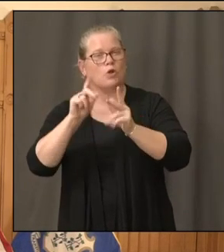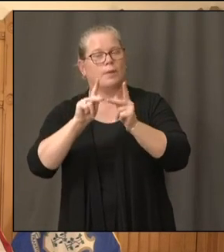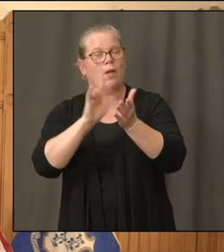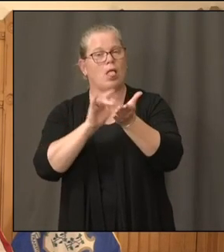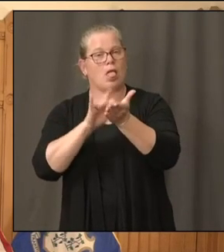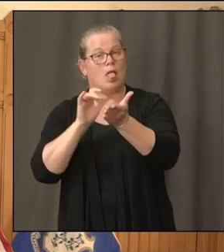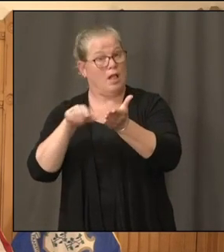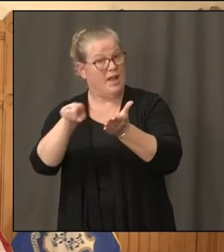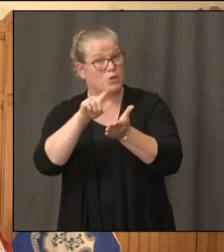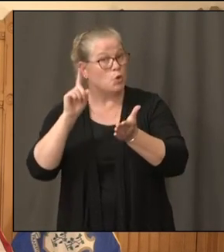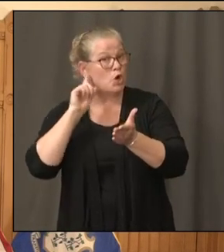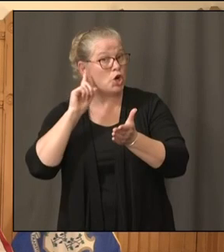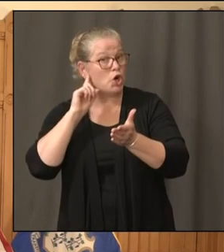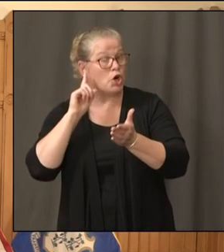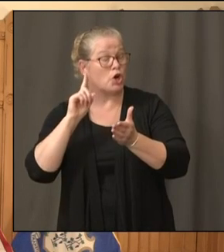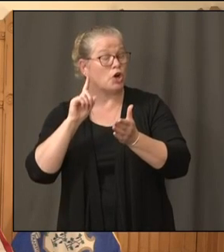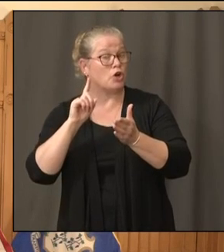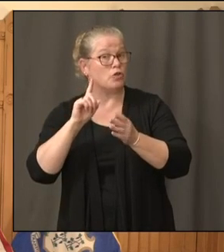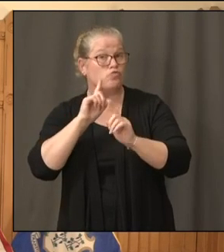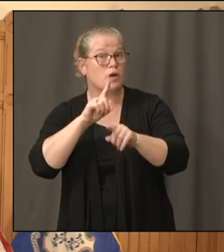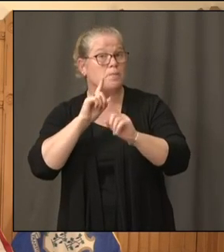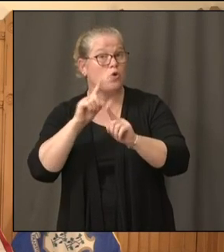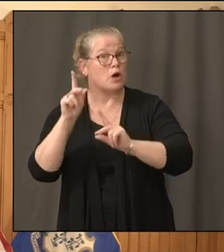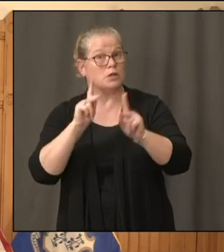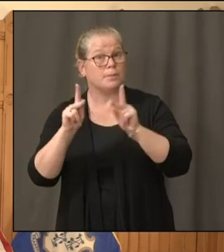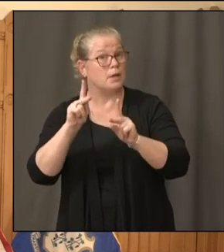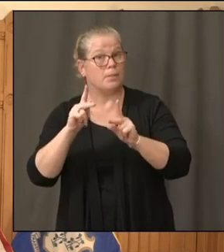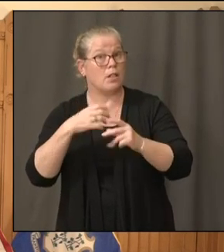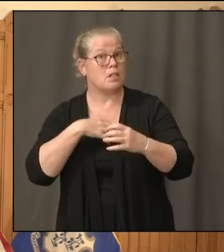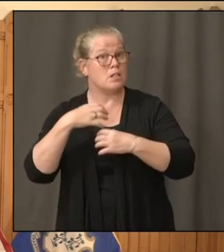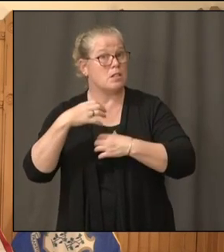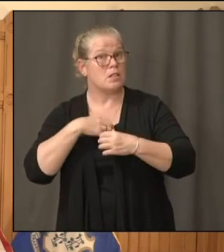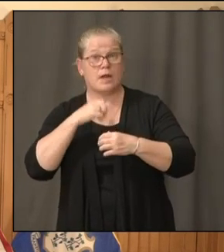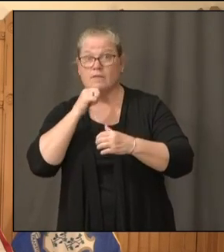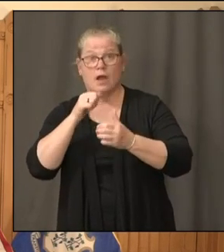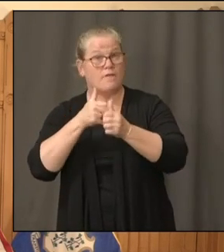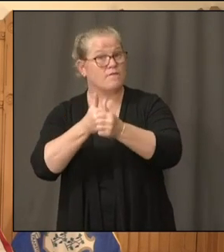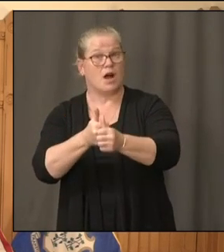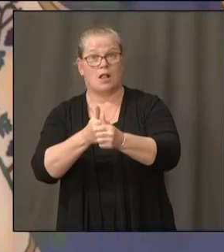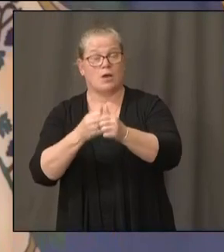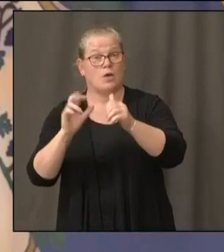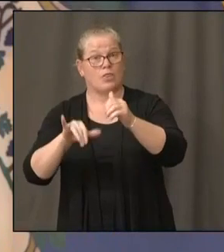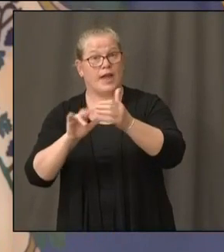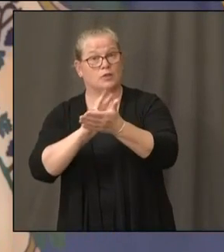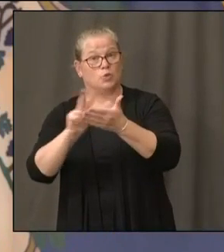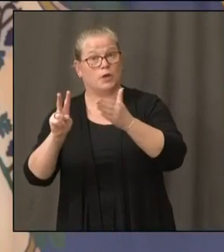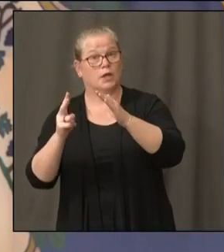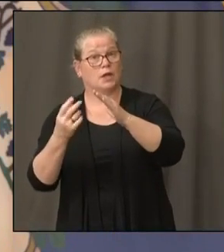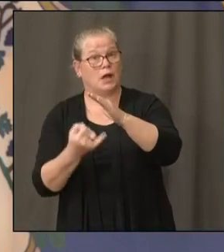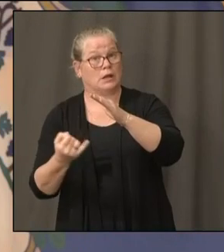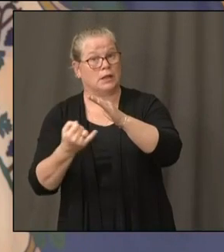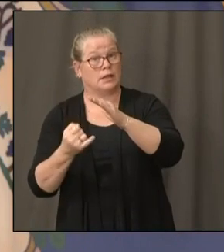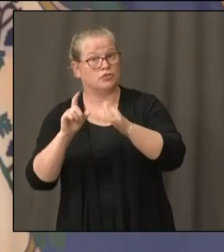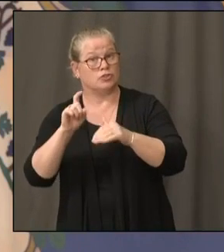people not adhering to the mandatory quarantine when they arrive here? Just anecdotal that not everybody